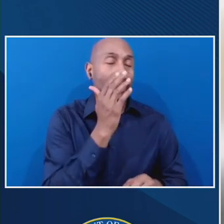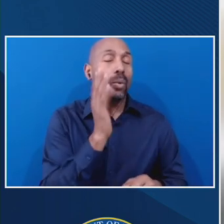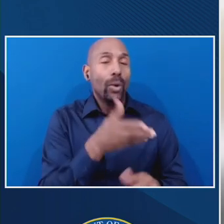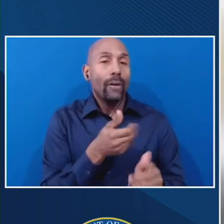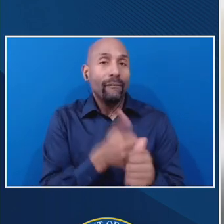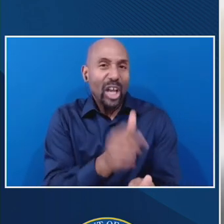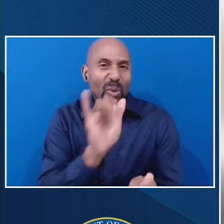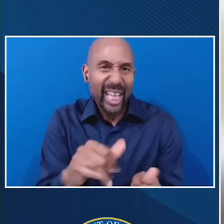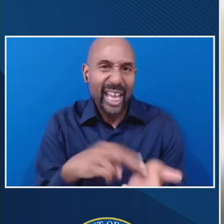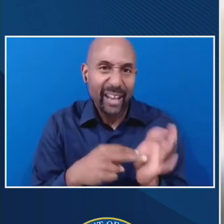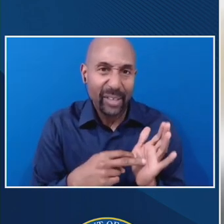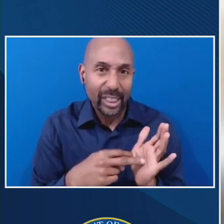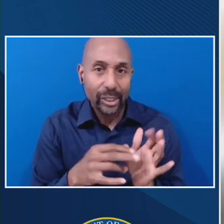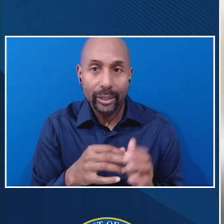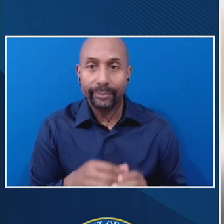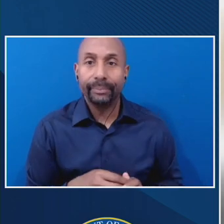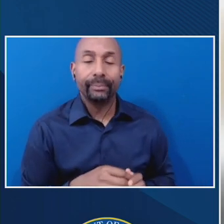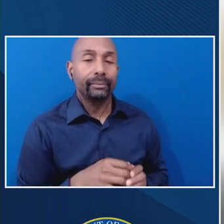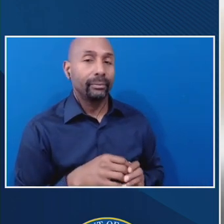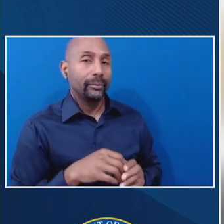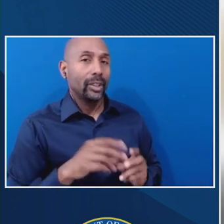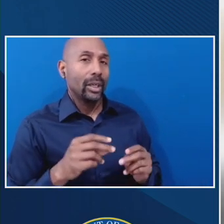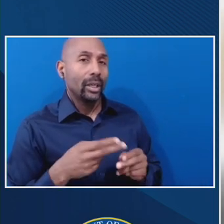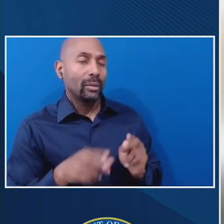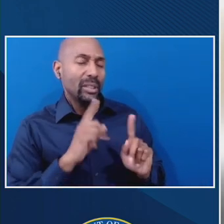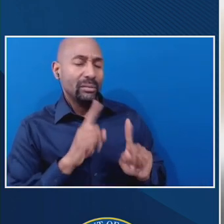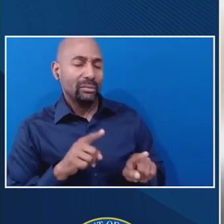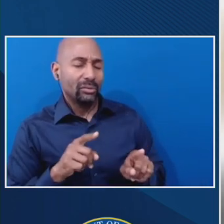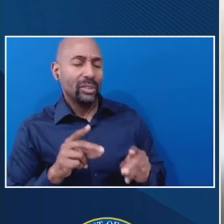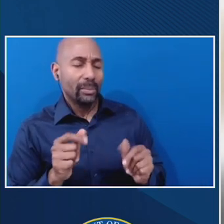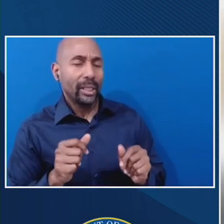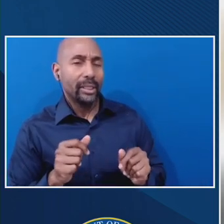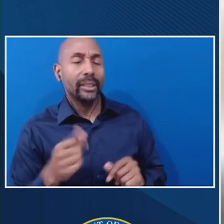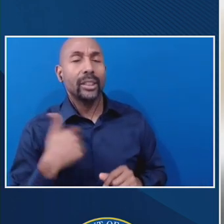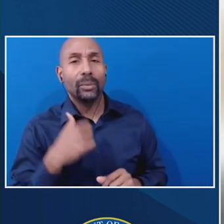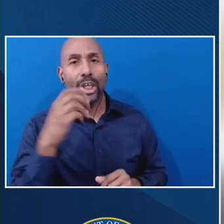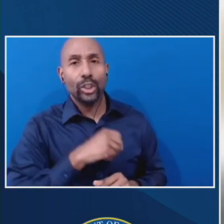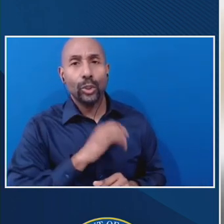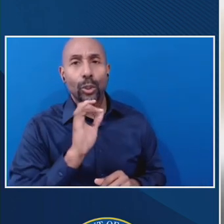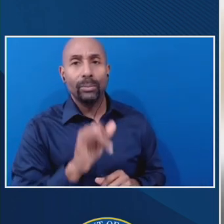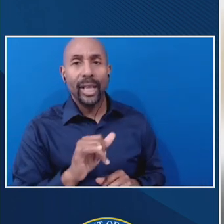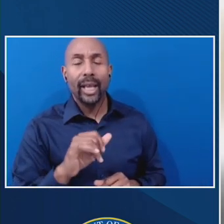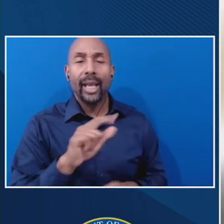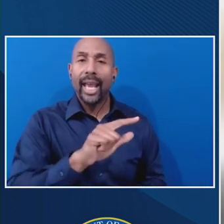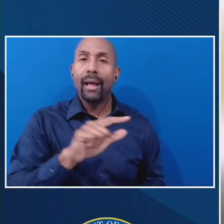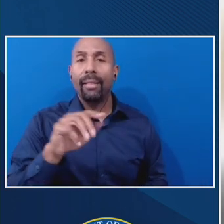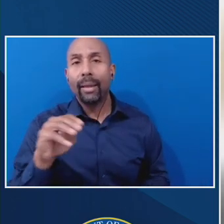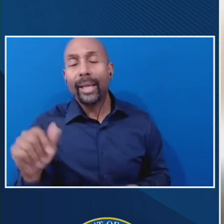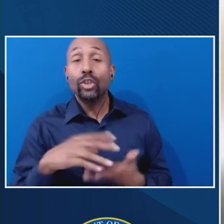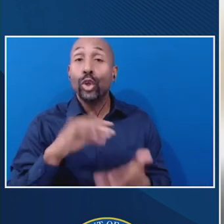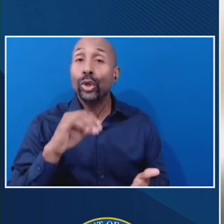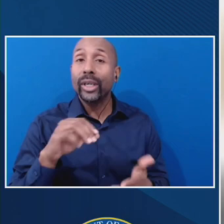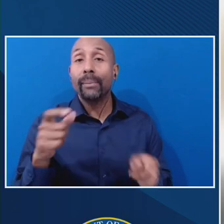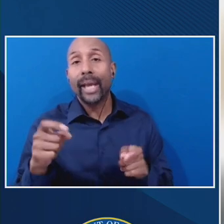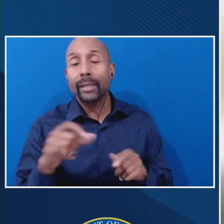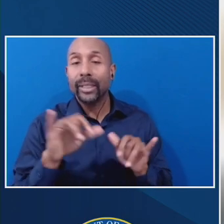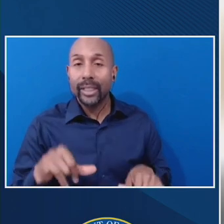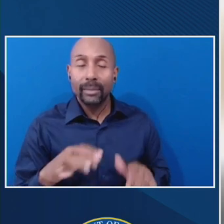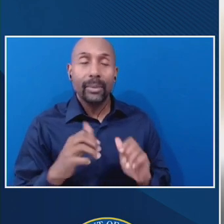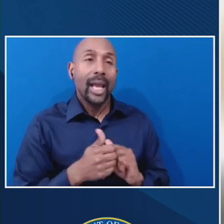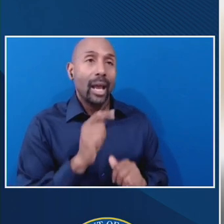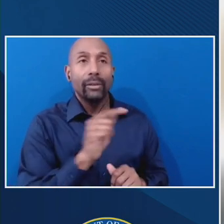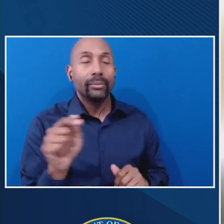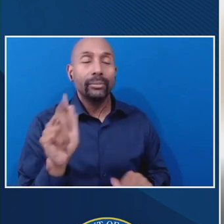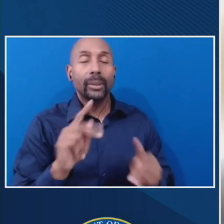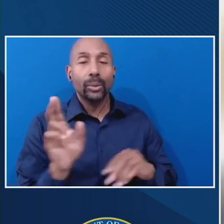there's an assumption I think that's made in the language around learning management systems and how those are, how those are being used and monitored